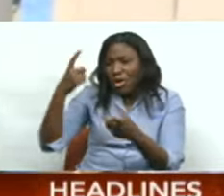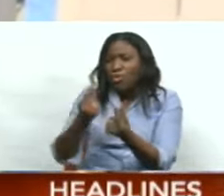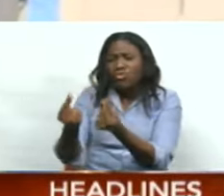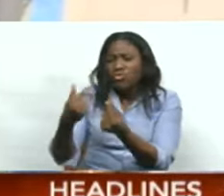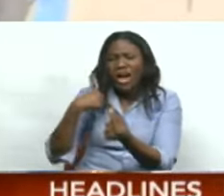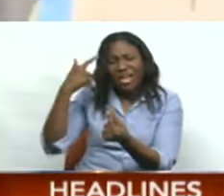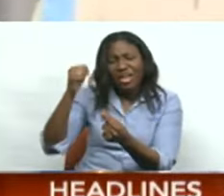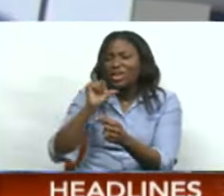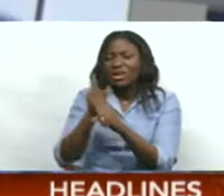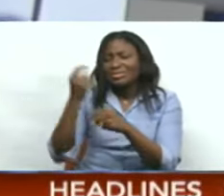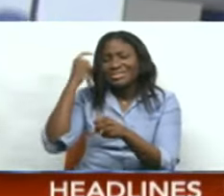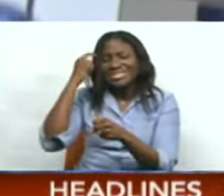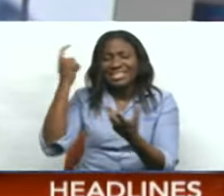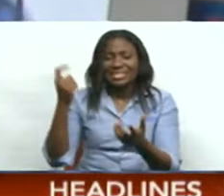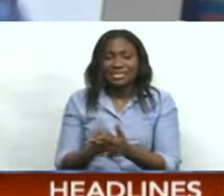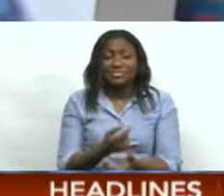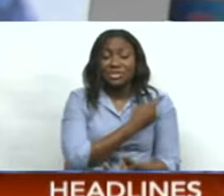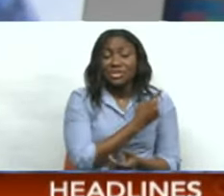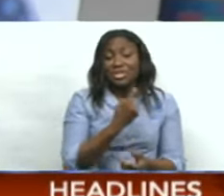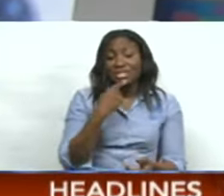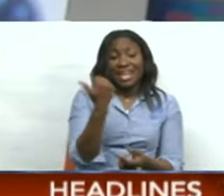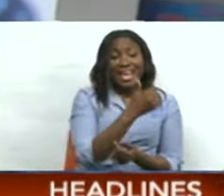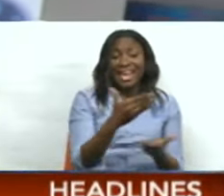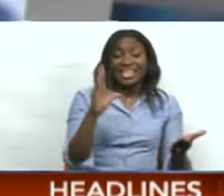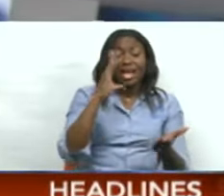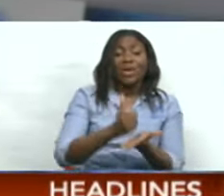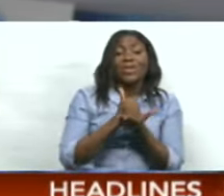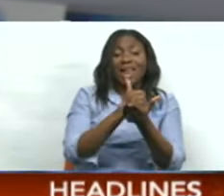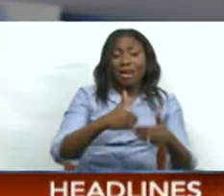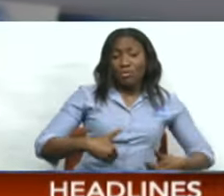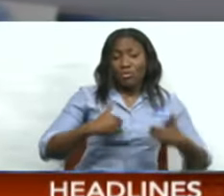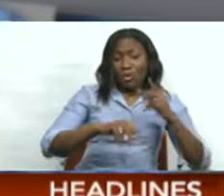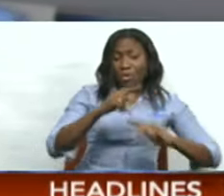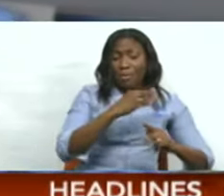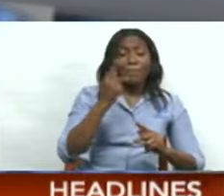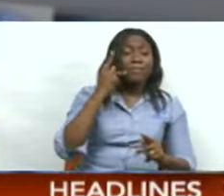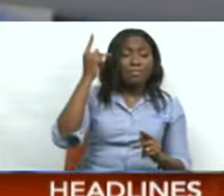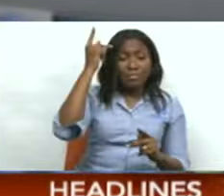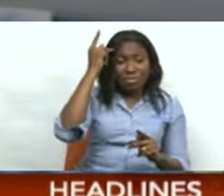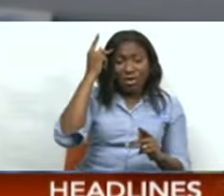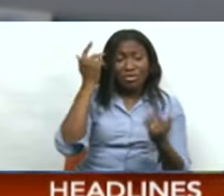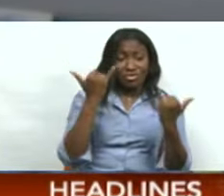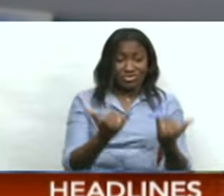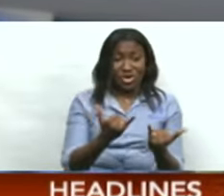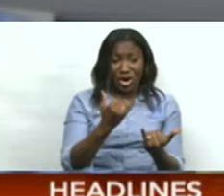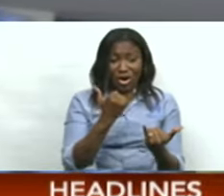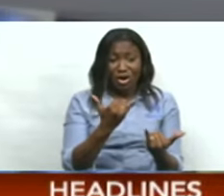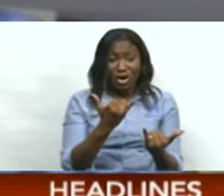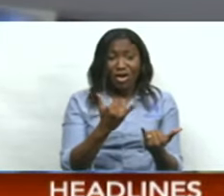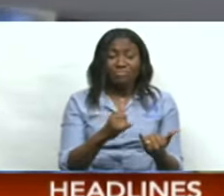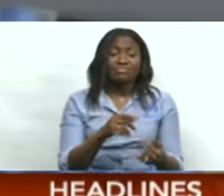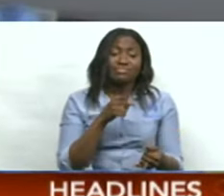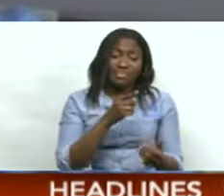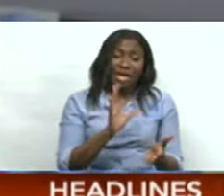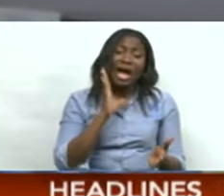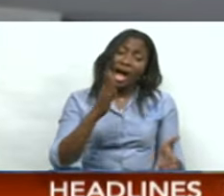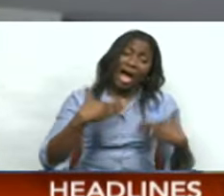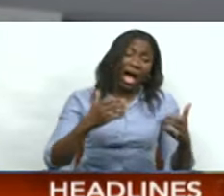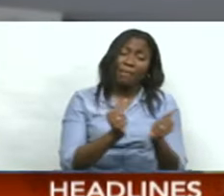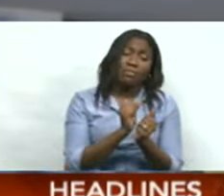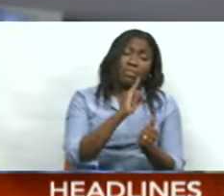absolutely no goddamn sense. But anything that will help our youths and our parents now in this time is greatly welcome.